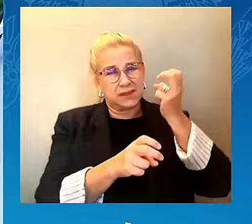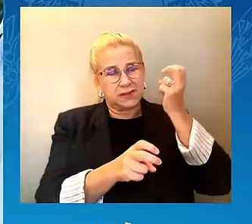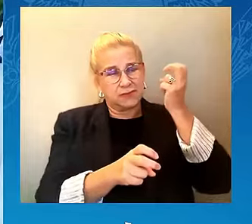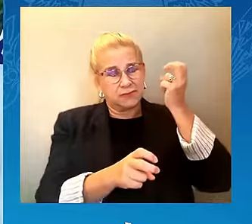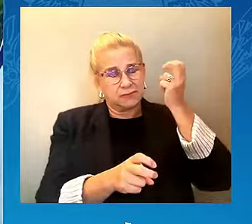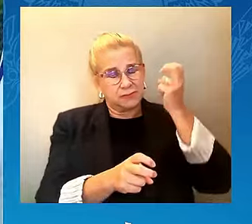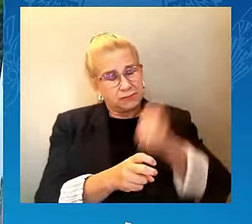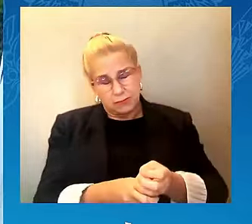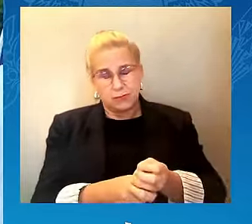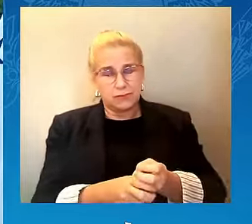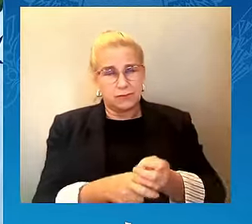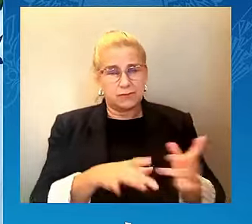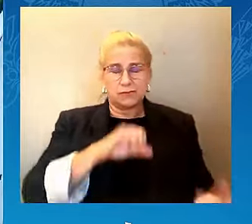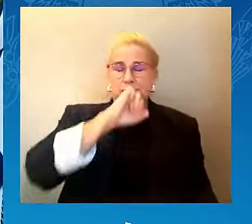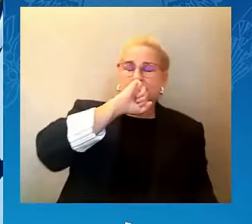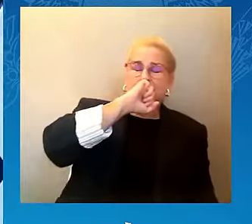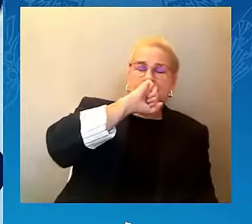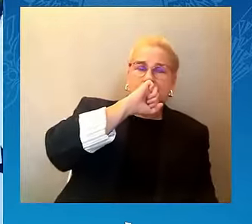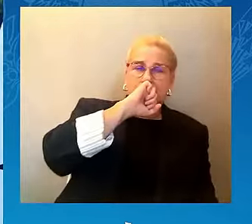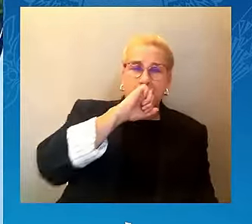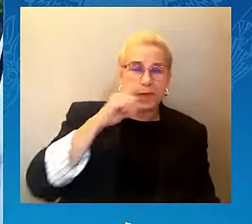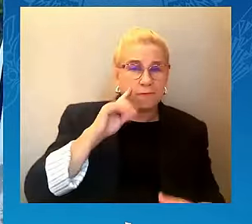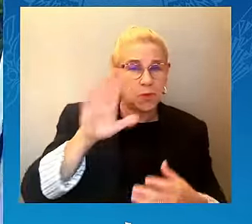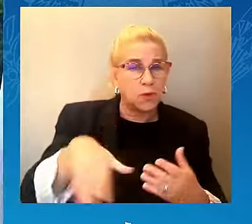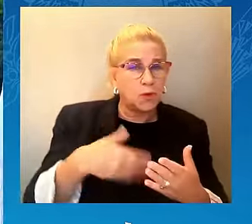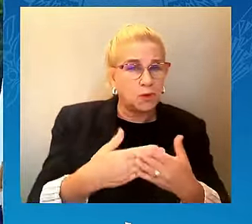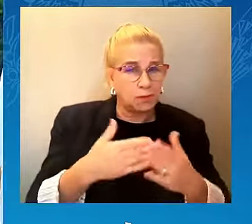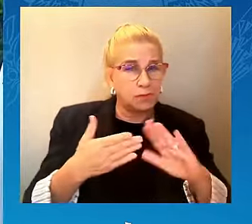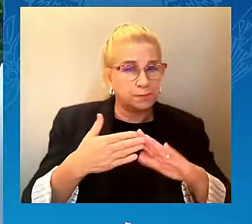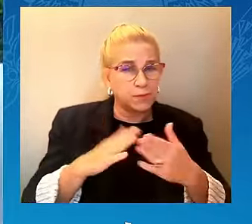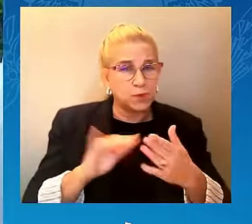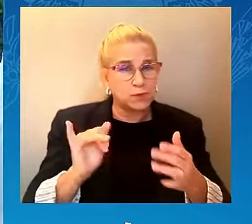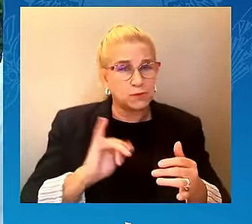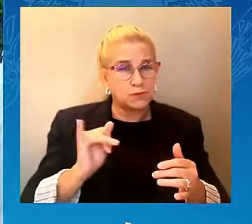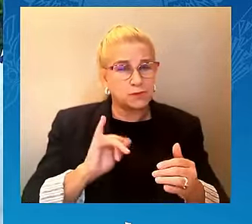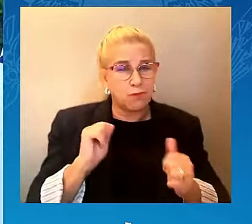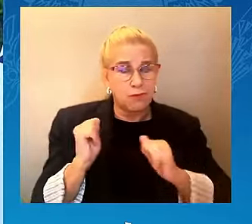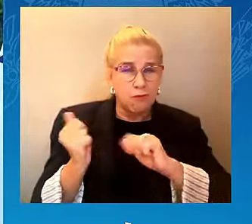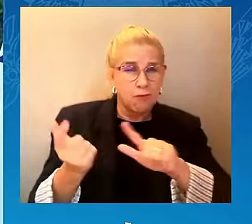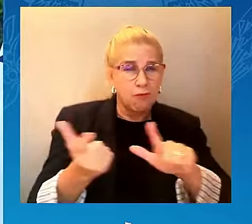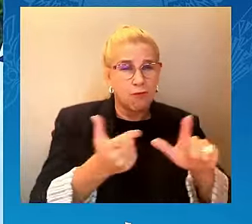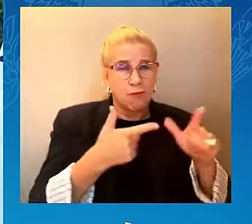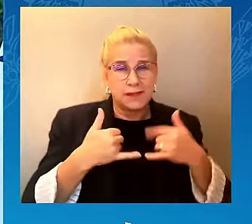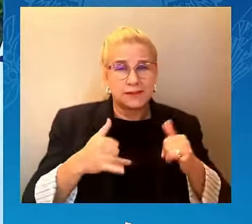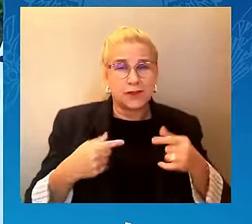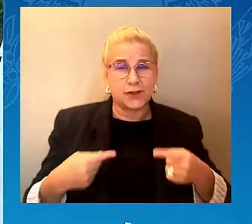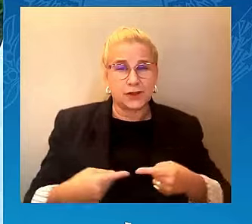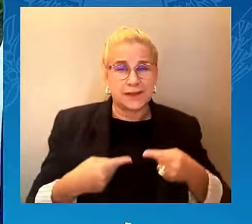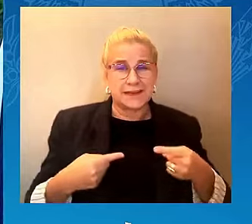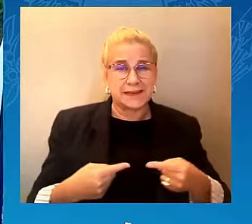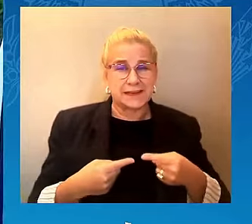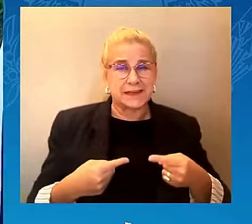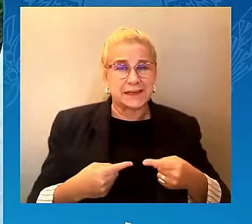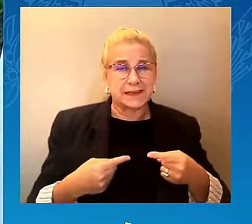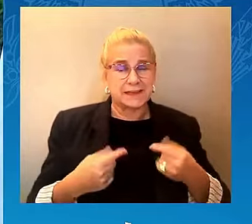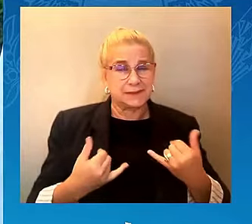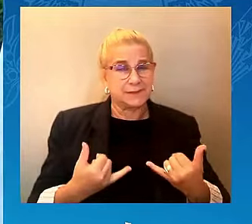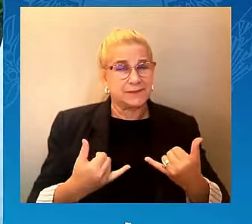raw as it did one year ago. What happened on October 7th is seared into our souls.